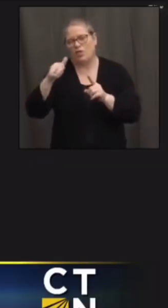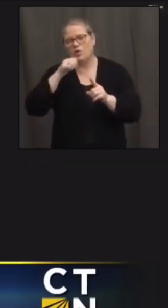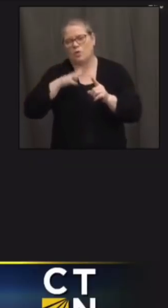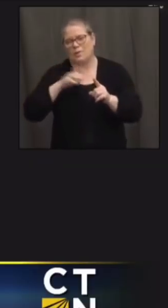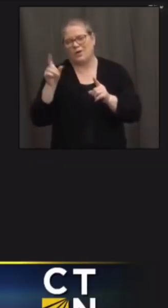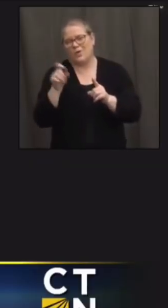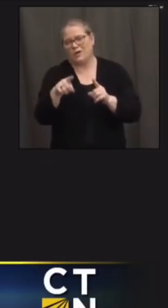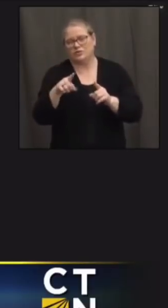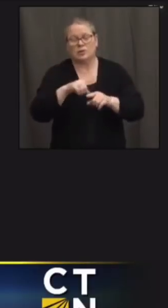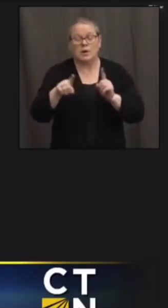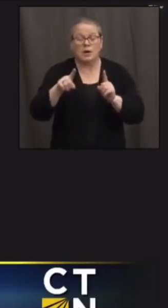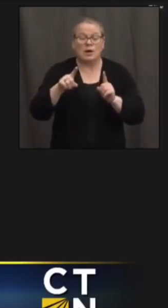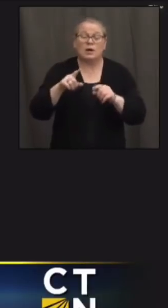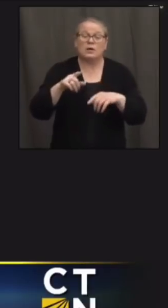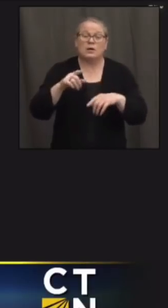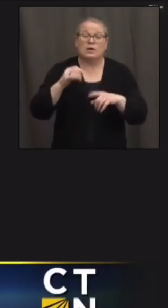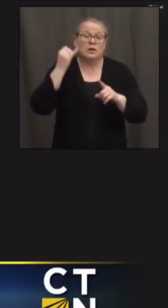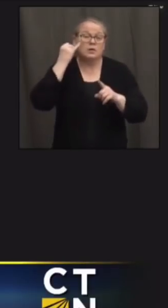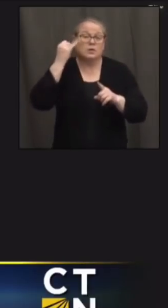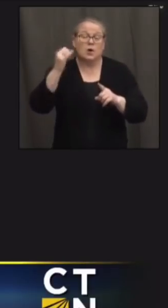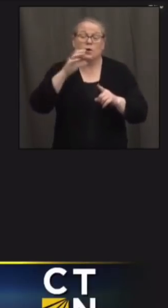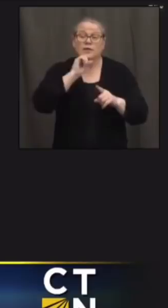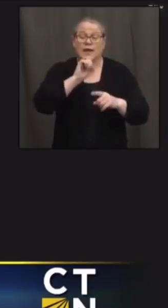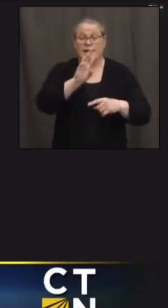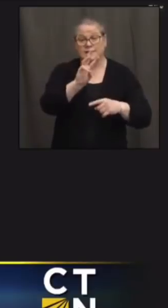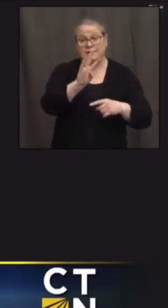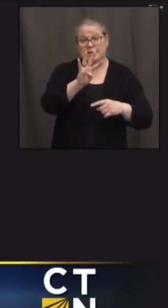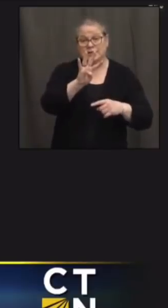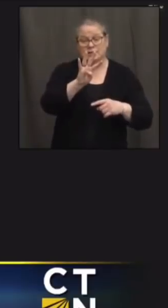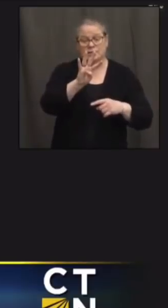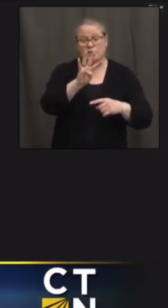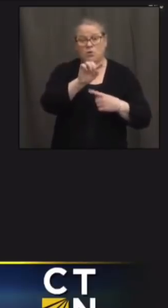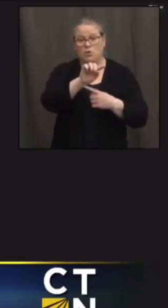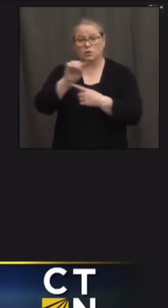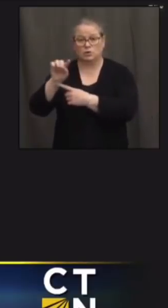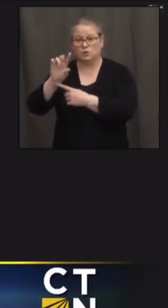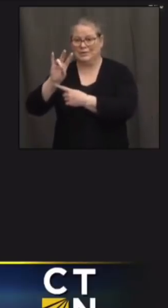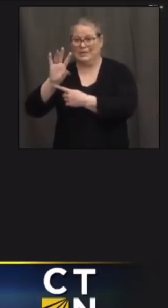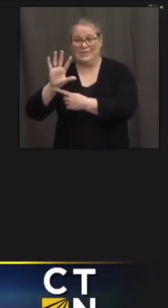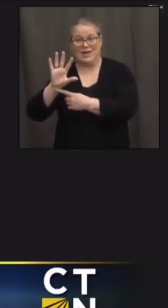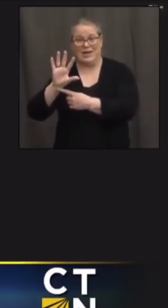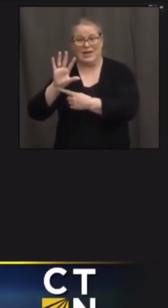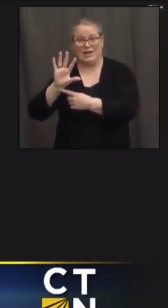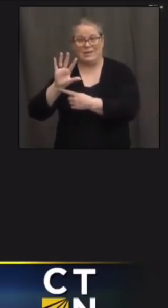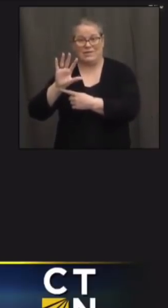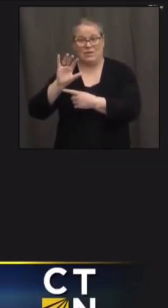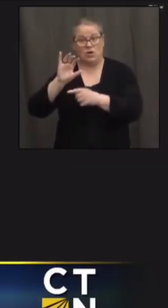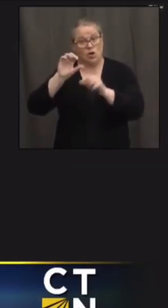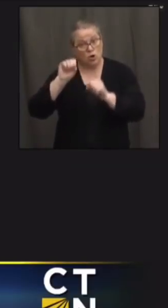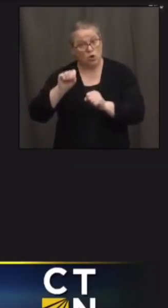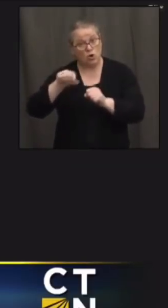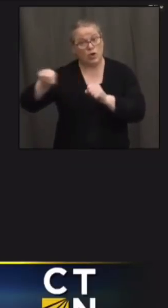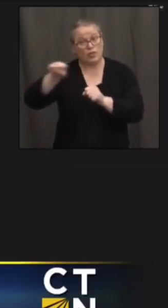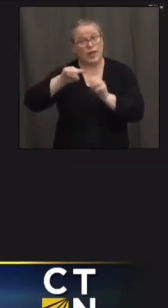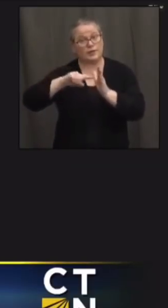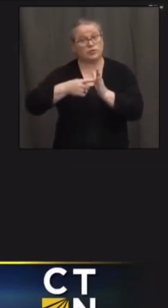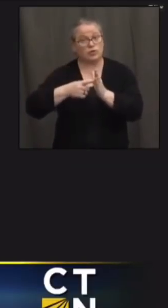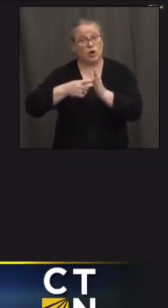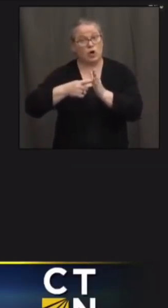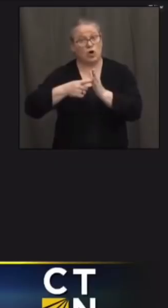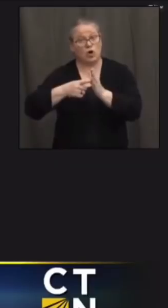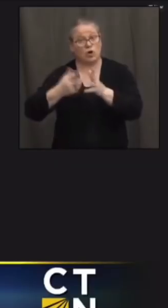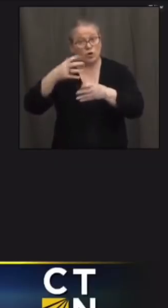for example would uh 64 to 75 be uh in line for that or would it be 16 to